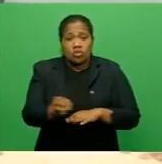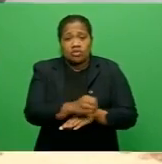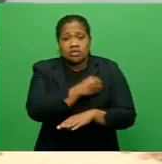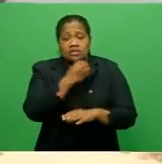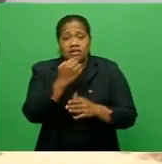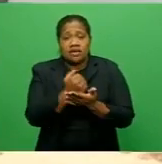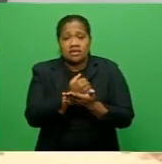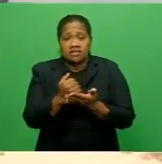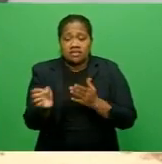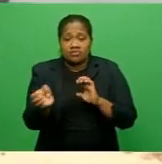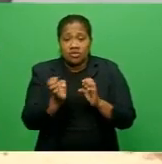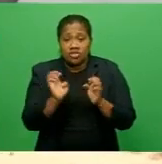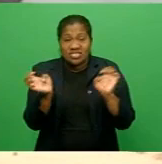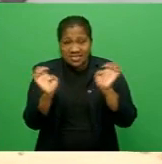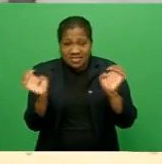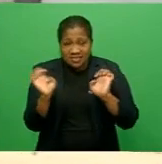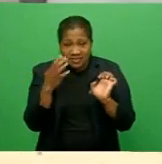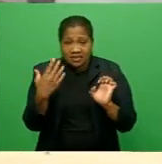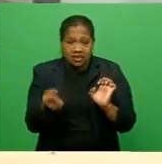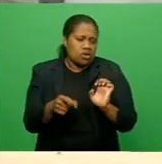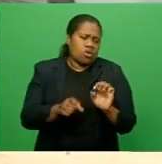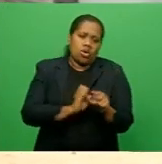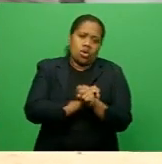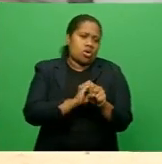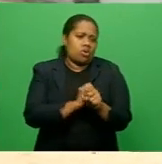is even worse than COVID-19.